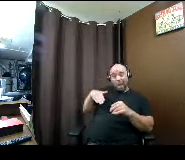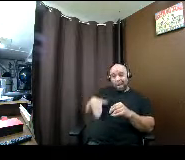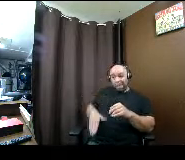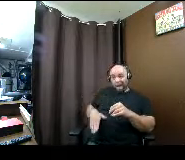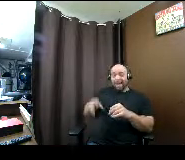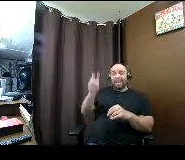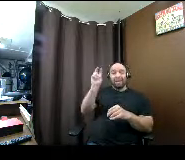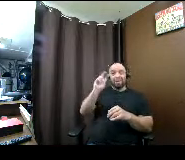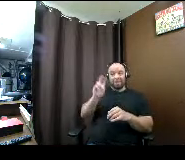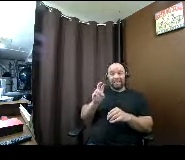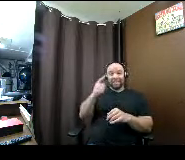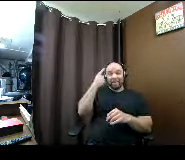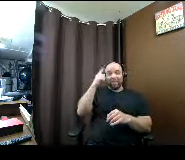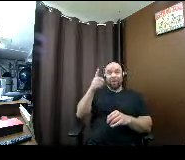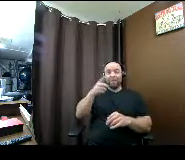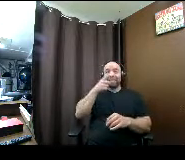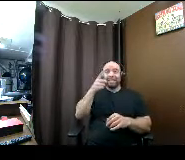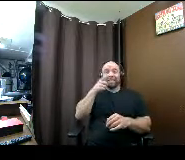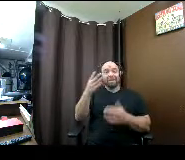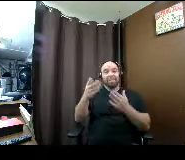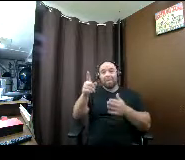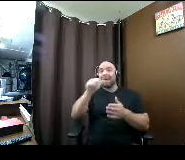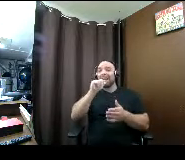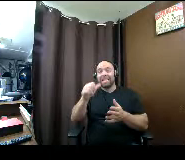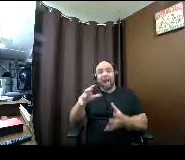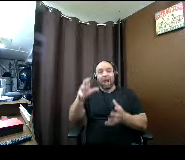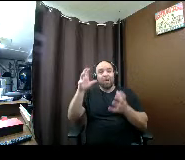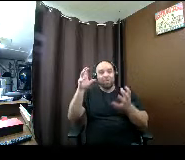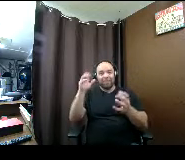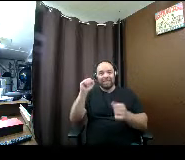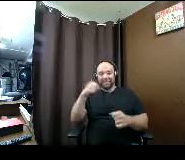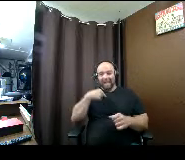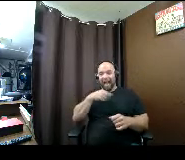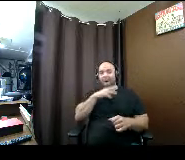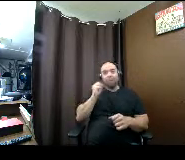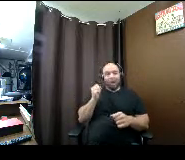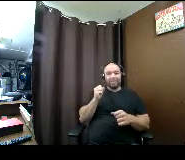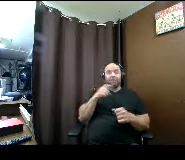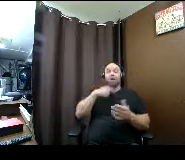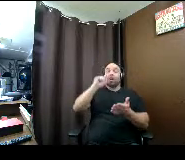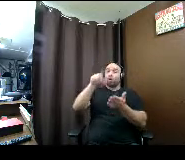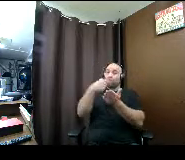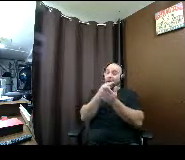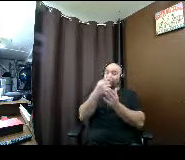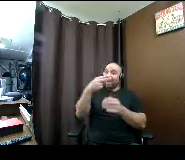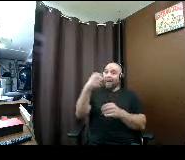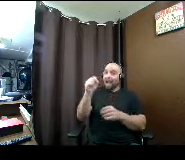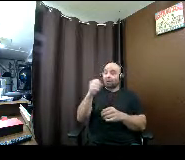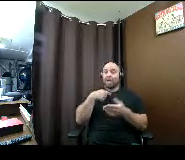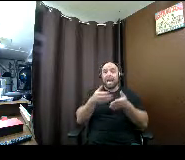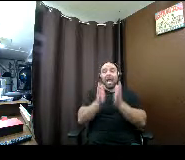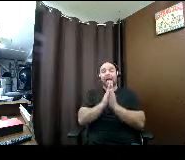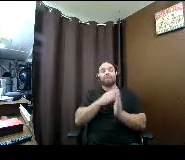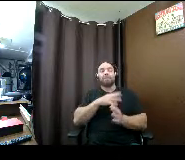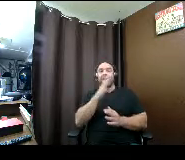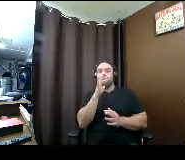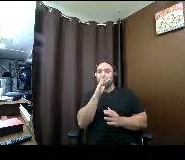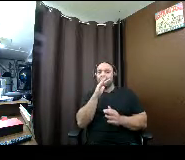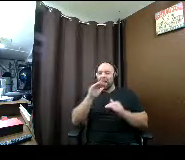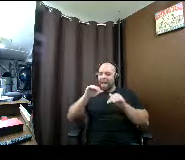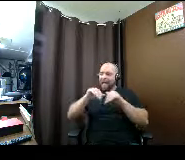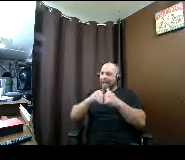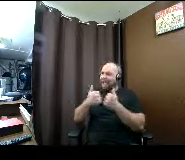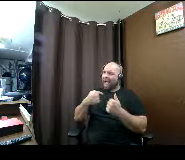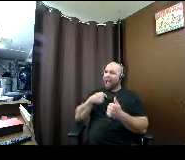uh not as rich as the people told me i was so when i graduated from high school i asked my mom how are we paying for